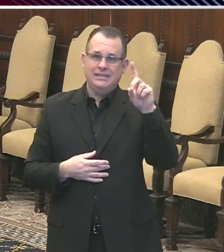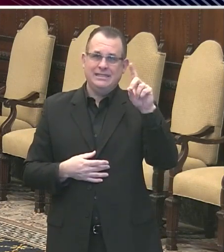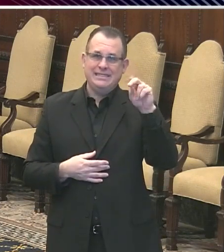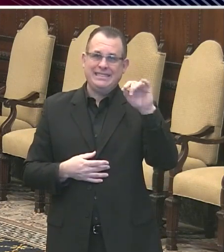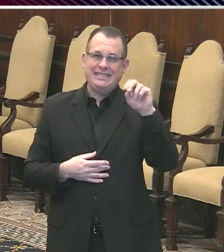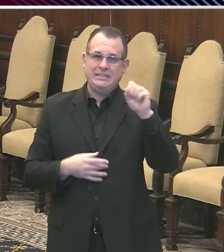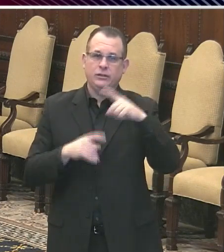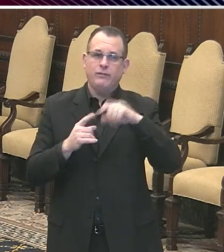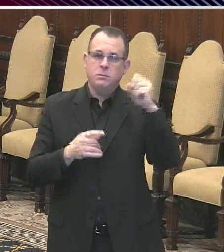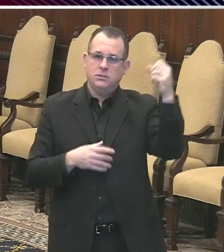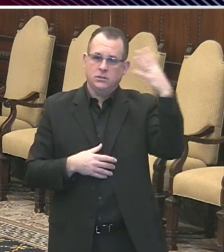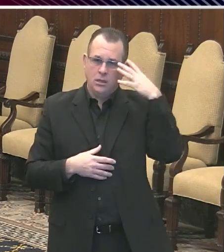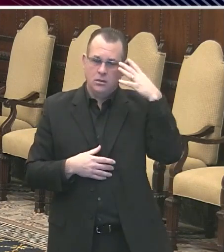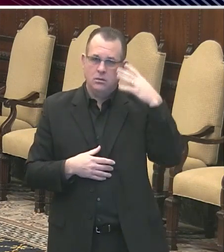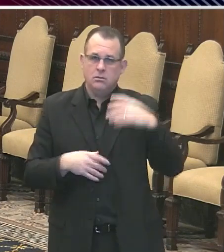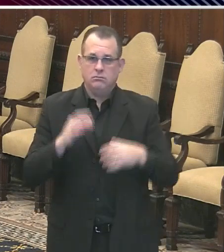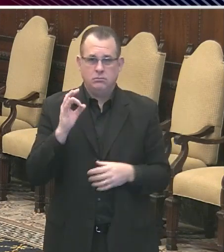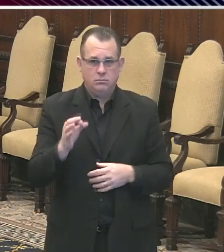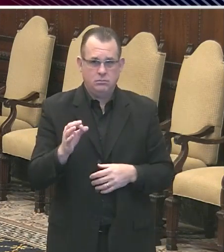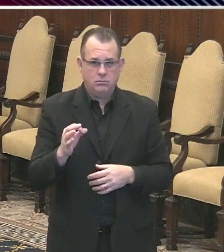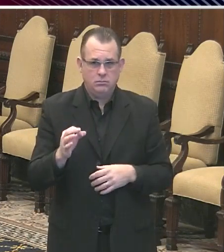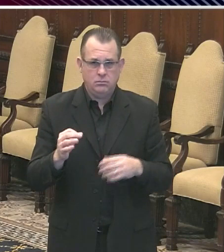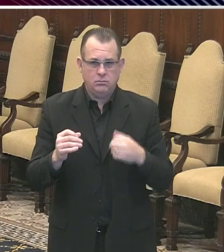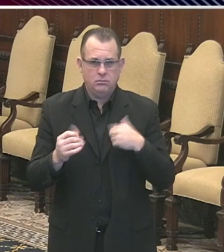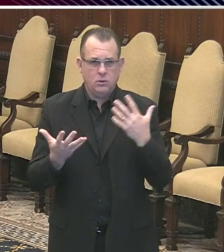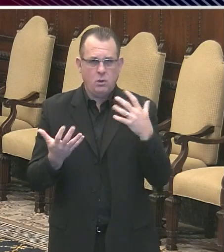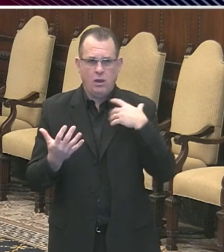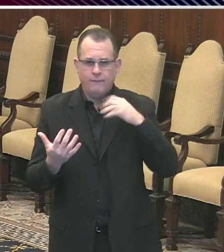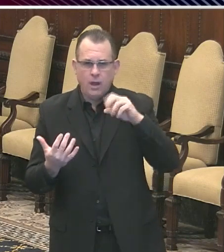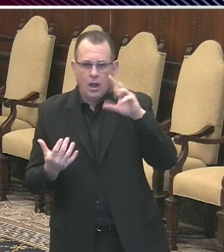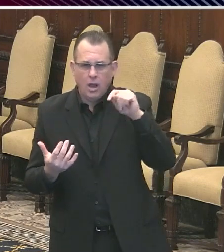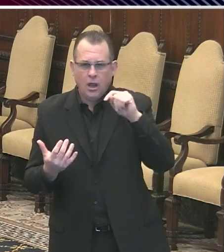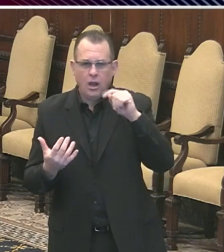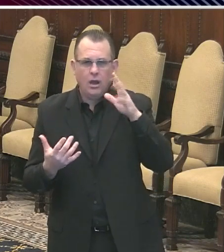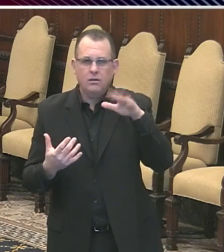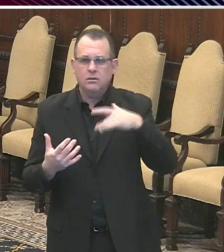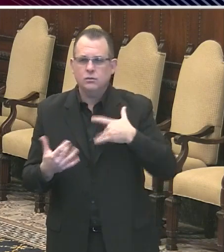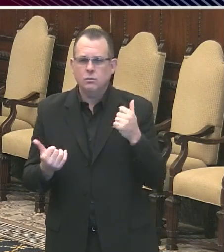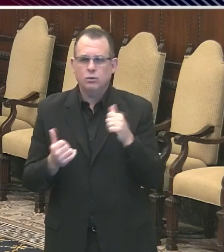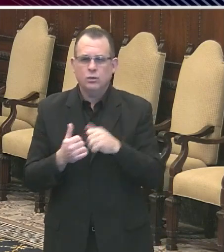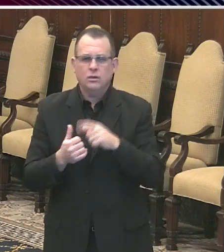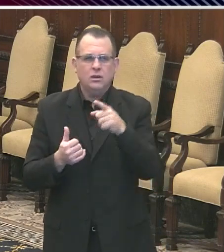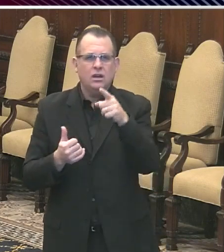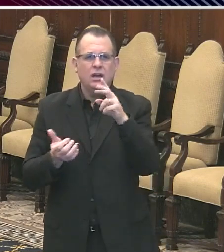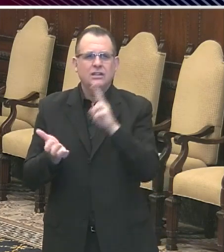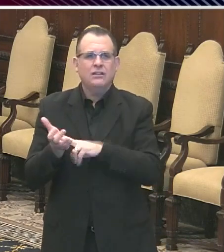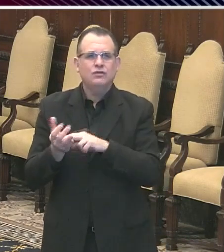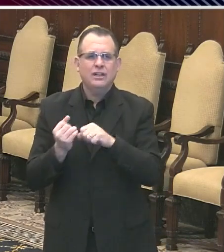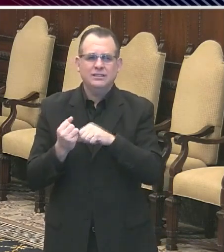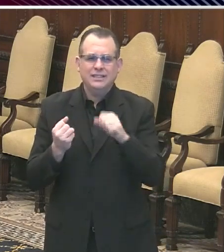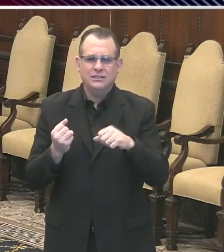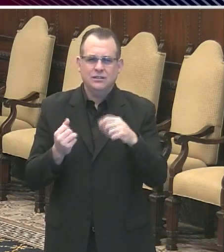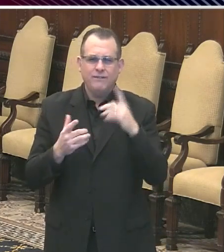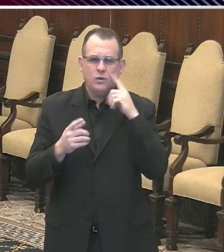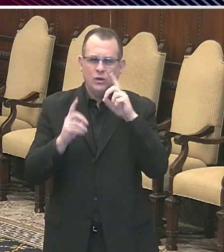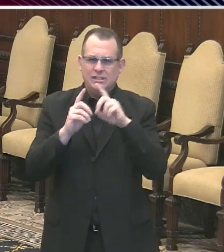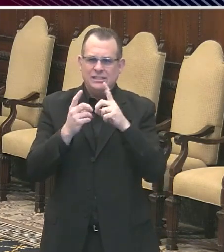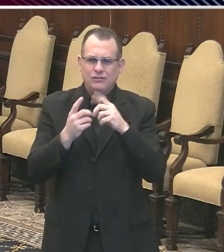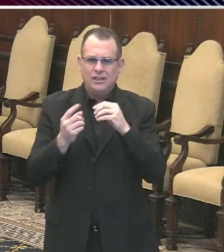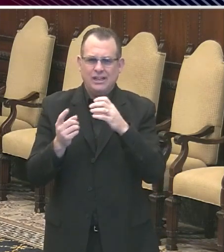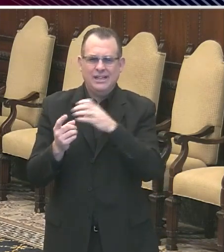Yes. I wanted to find out what the status of the contract extension for District Council 33 is.